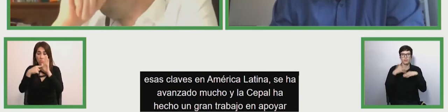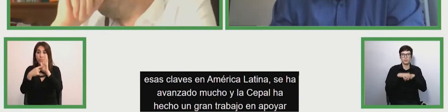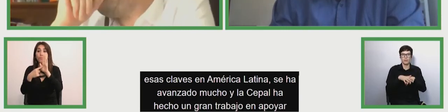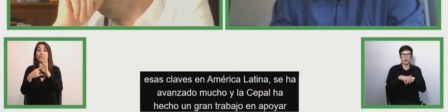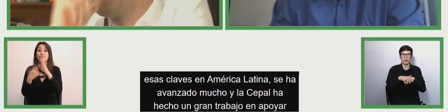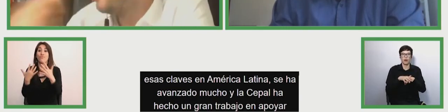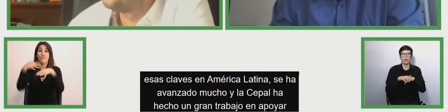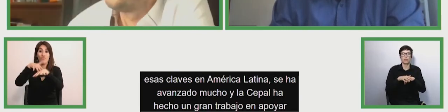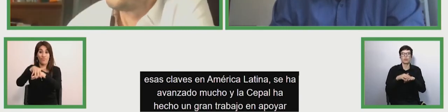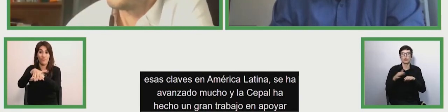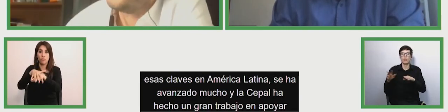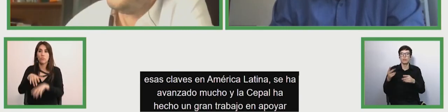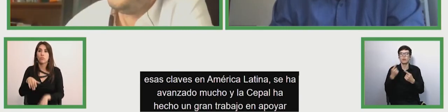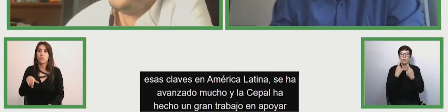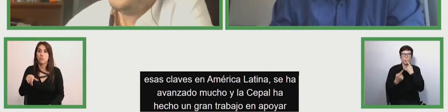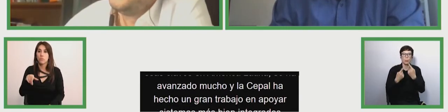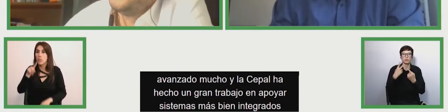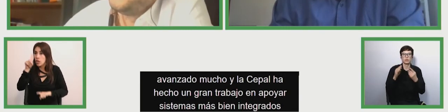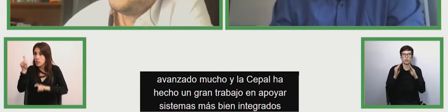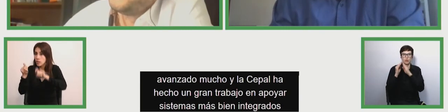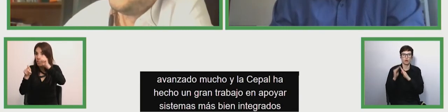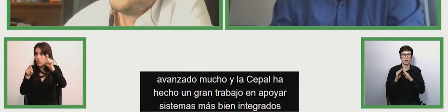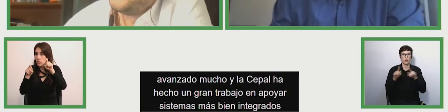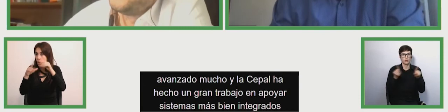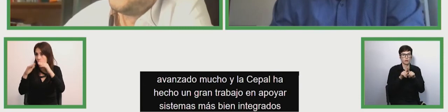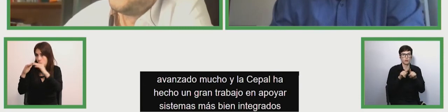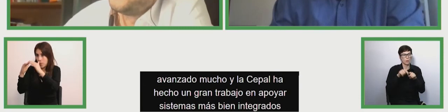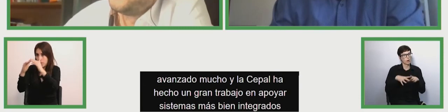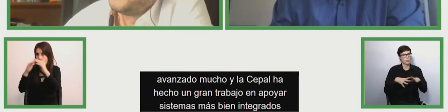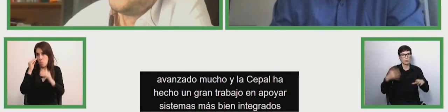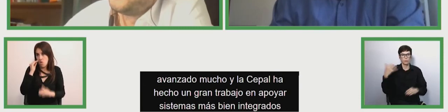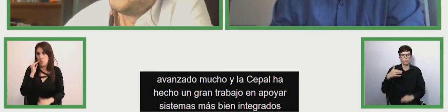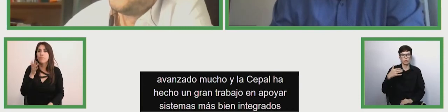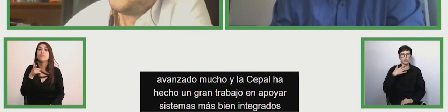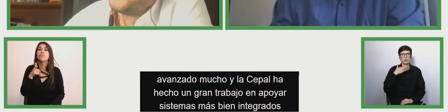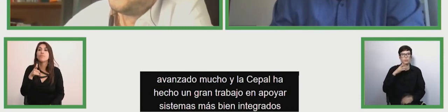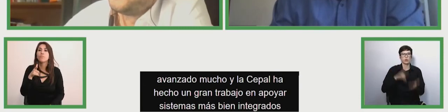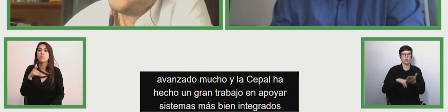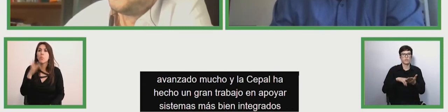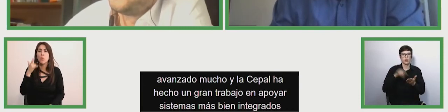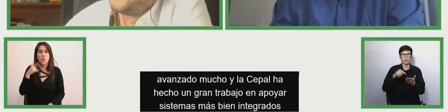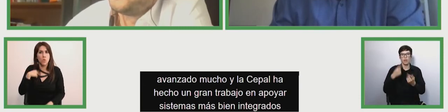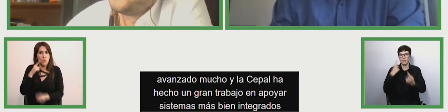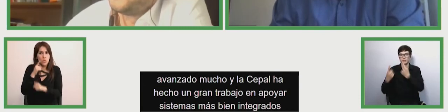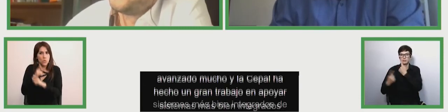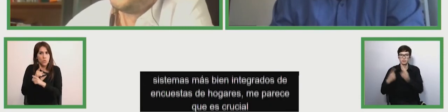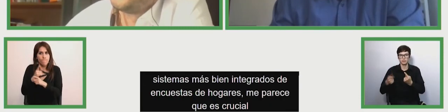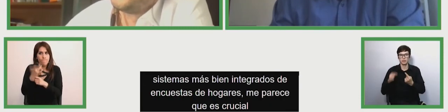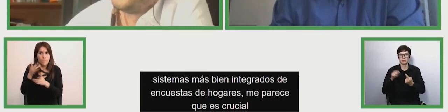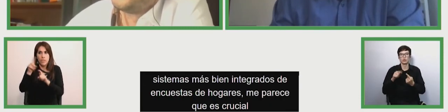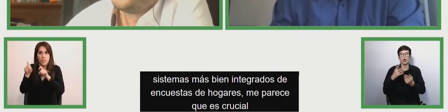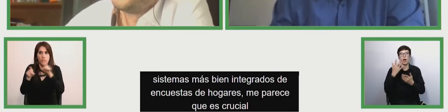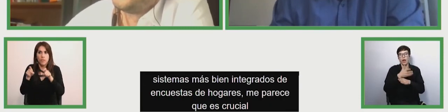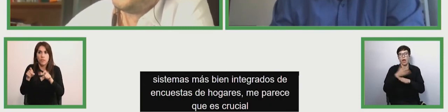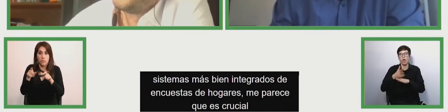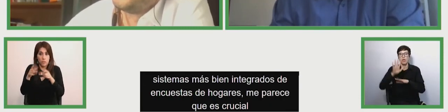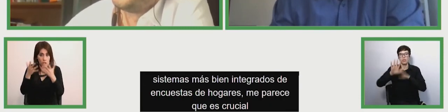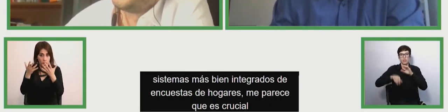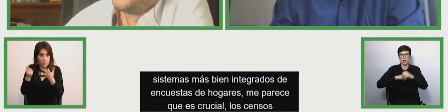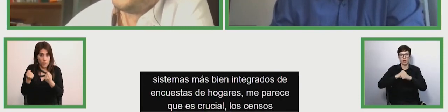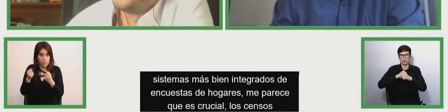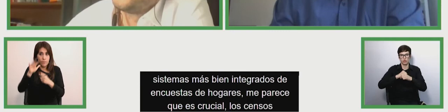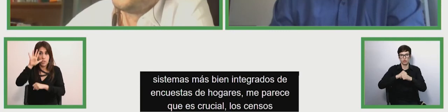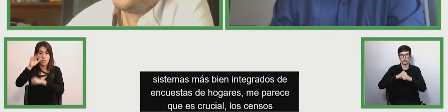in in home service and i think that's crucial because census are every 10 years